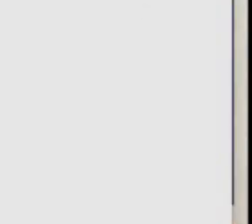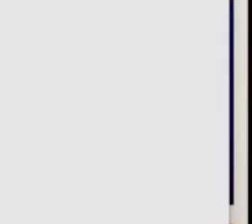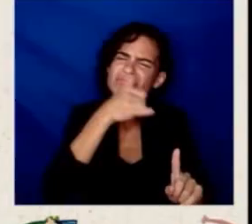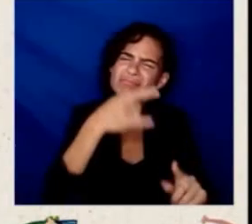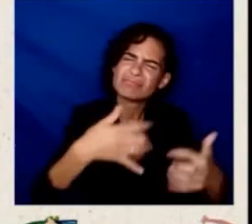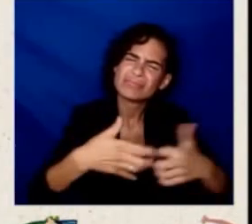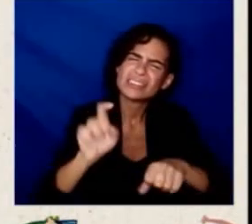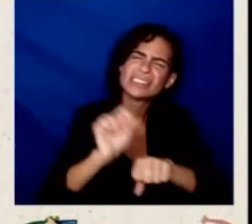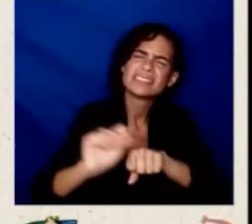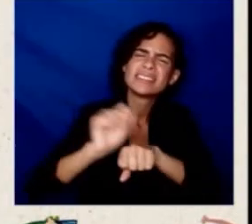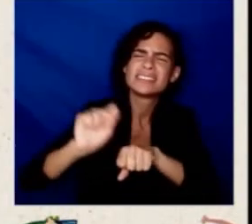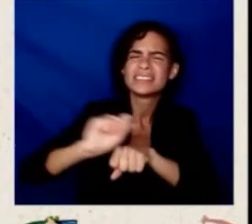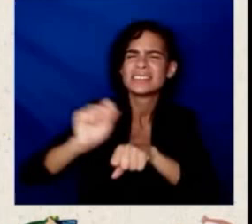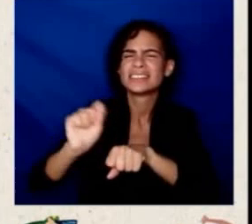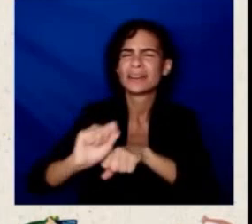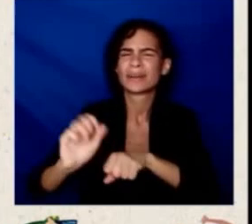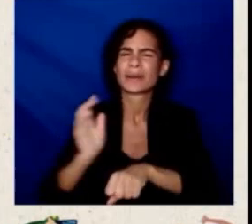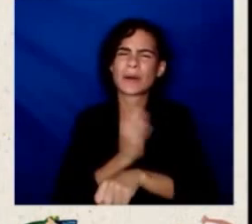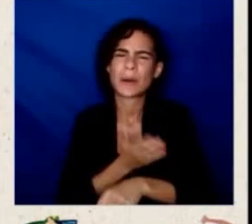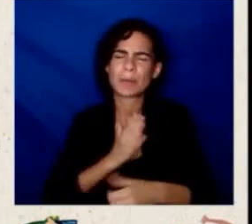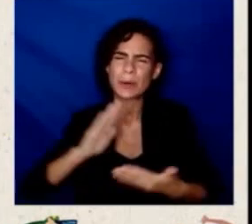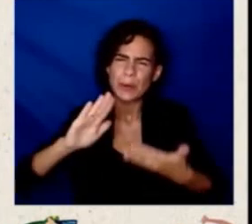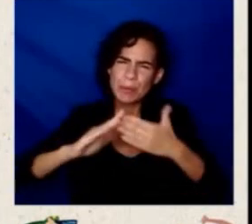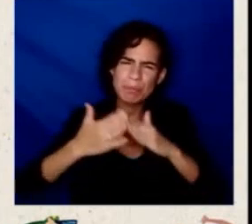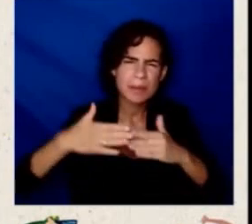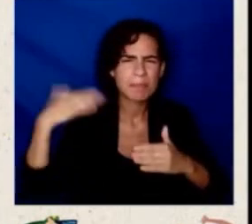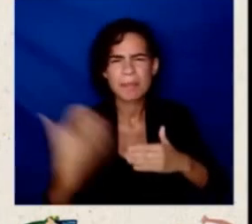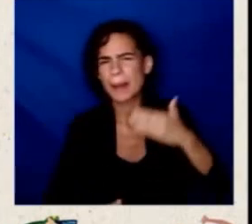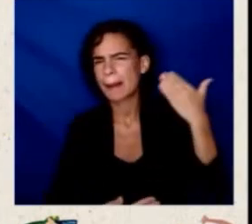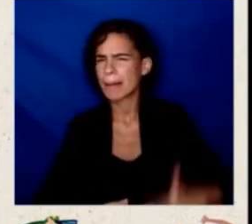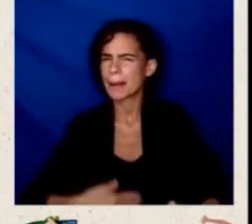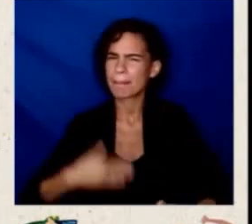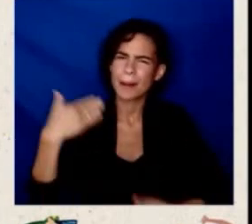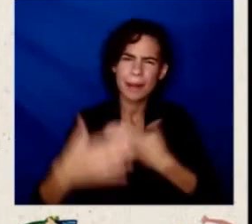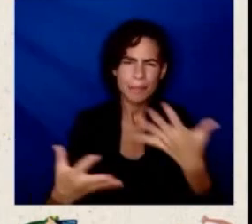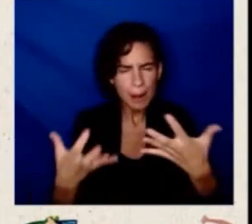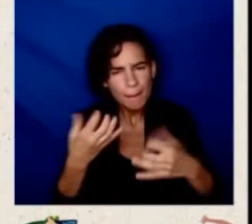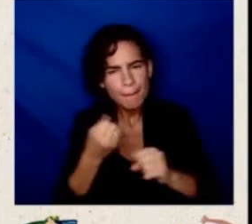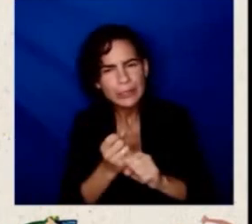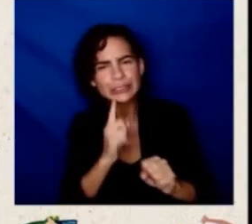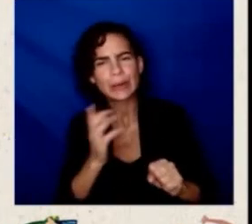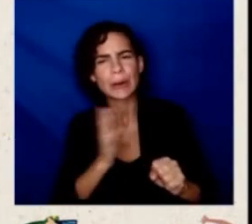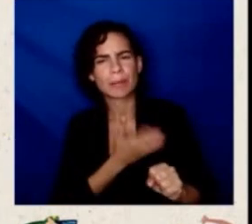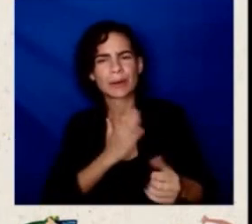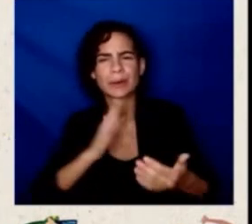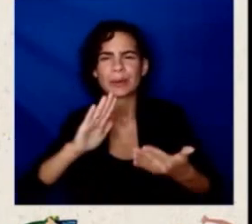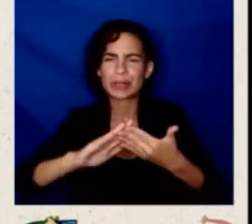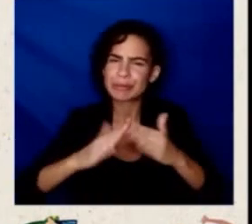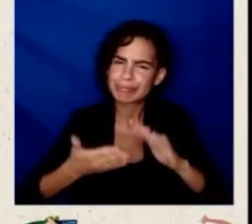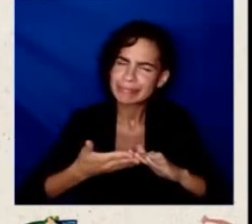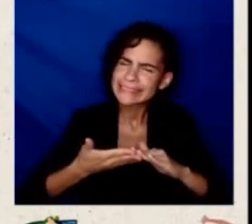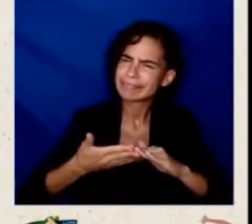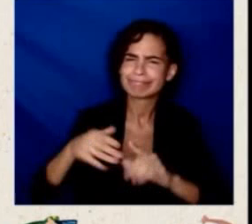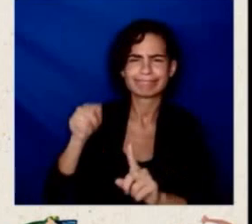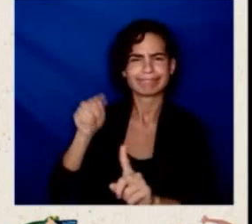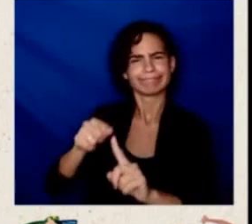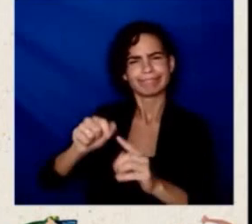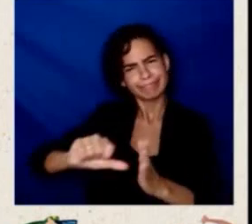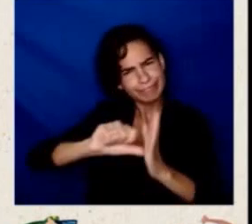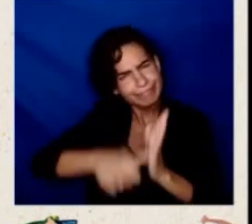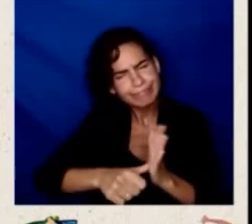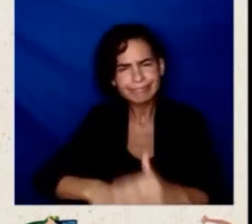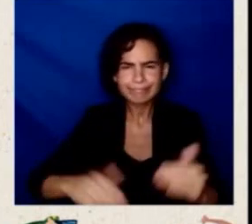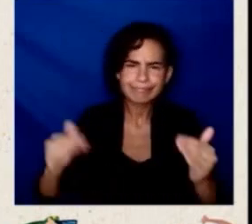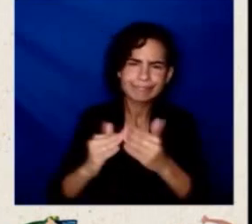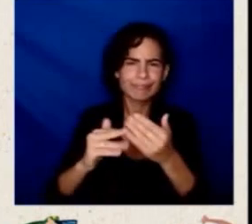and ensuring that the well-being of our community is uppermost in the minds of everyone in the White House.